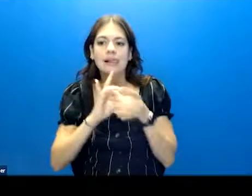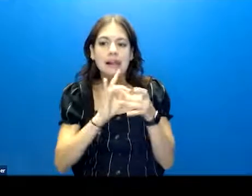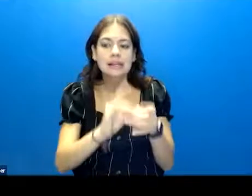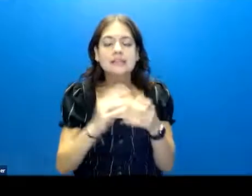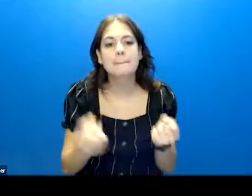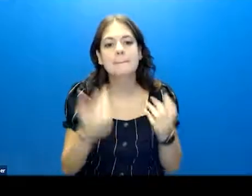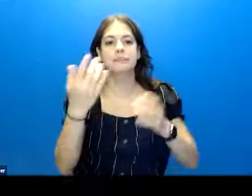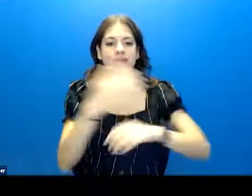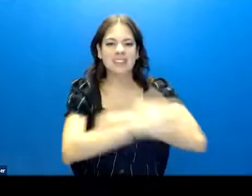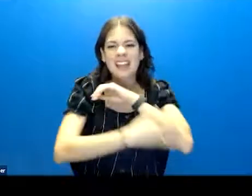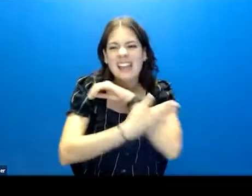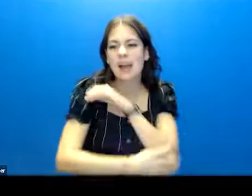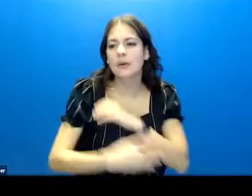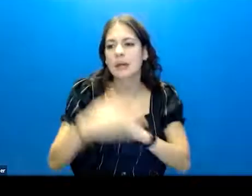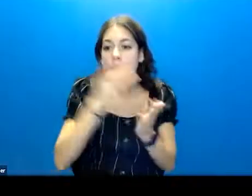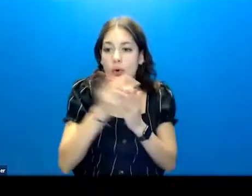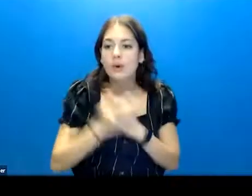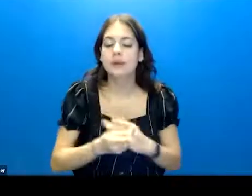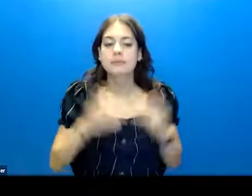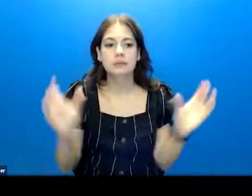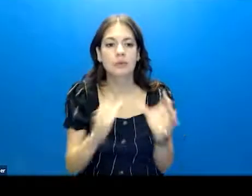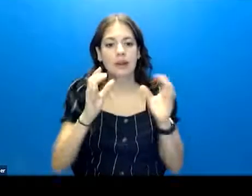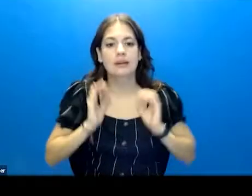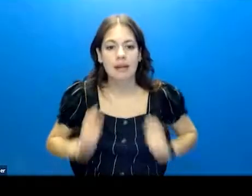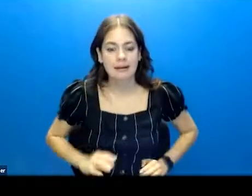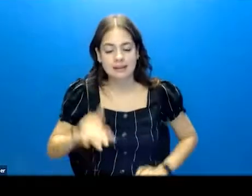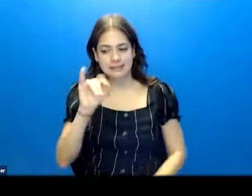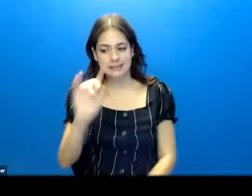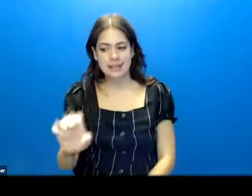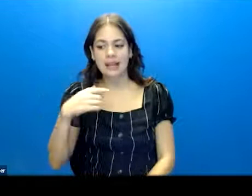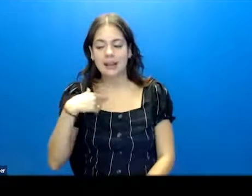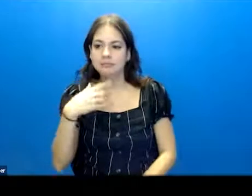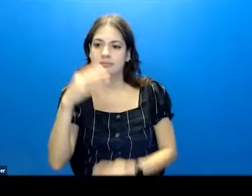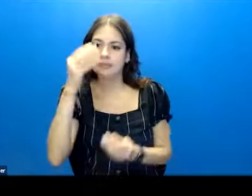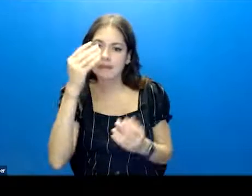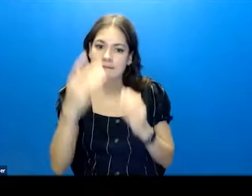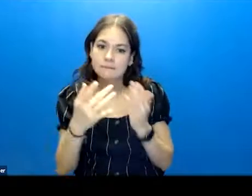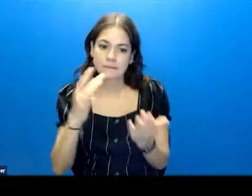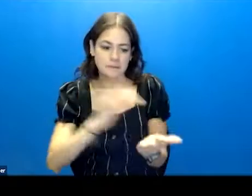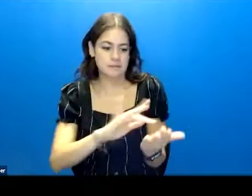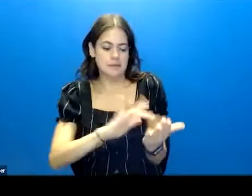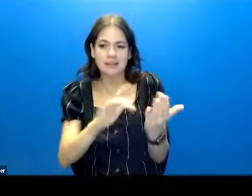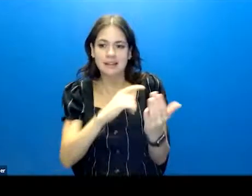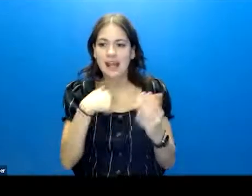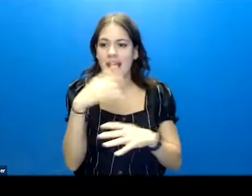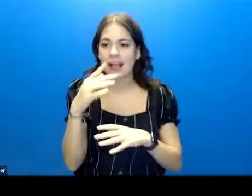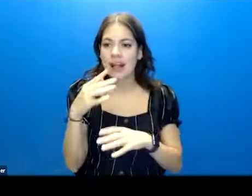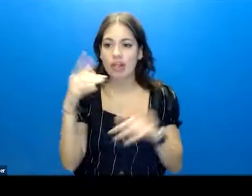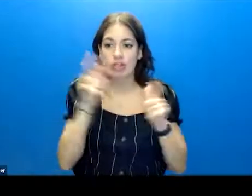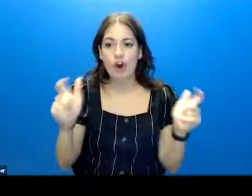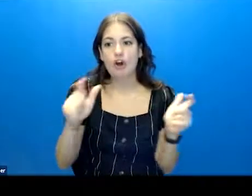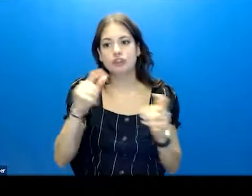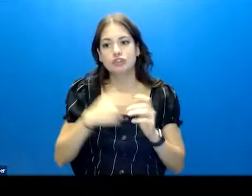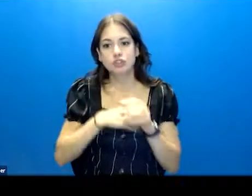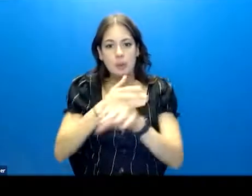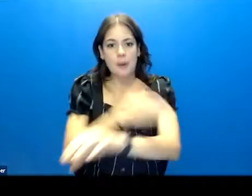early psychosis programs to bring client-level data to the clinician's fingertips and enable large-scale data-driven approaches to